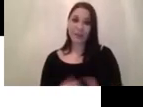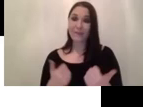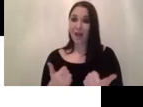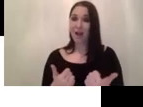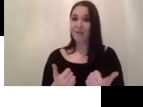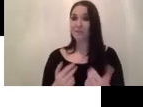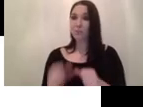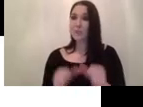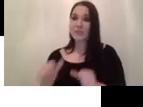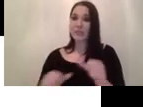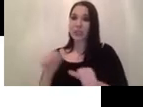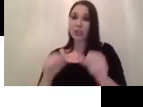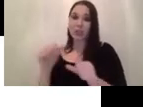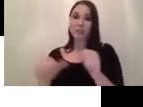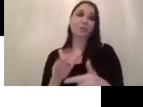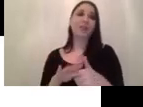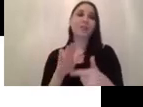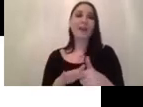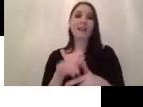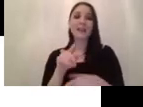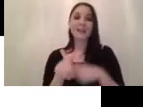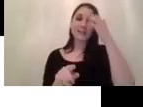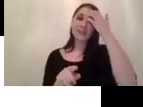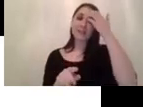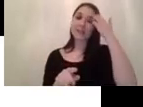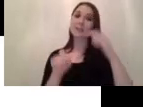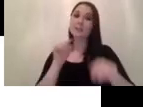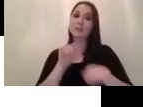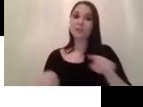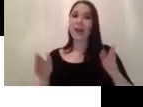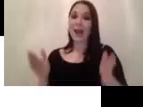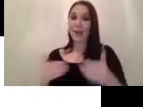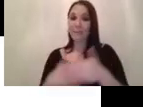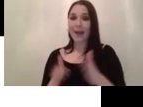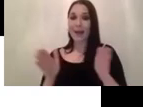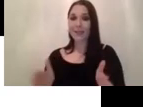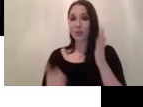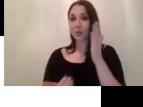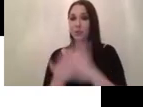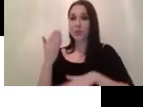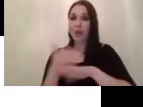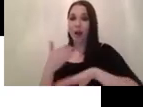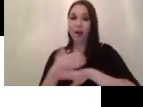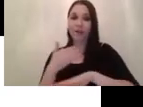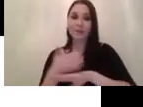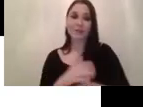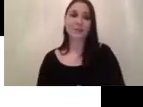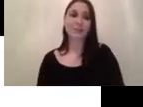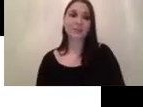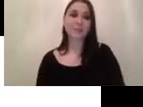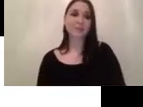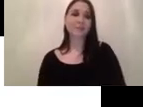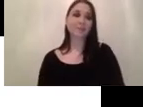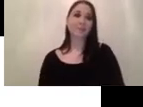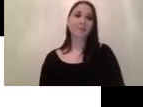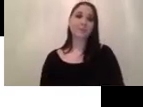this can be used to trying for a new packaging task and also working for packaging for